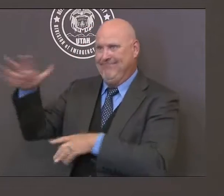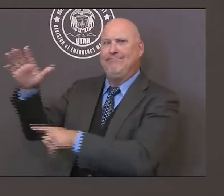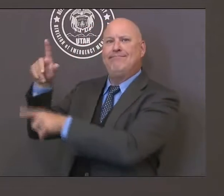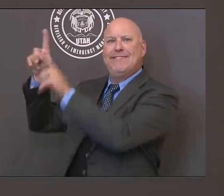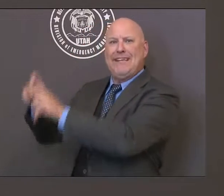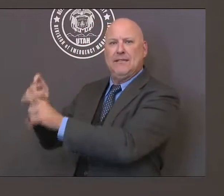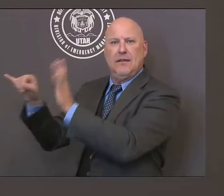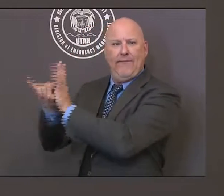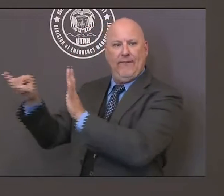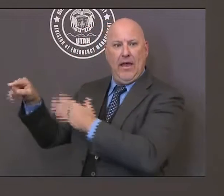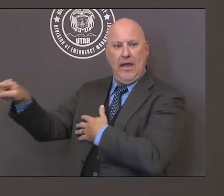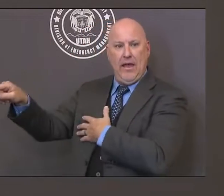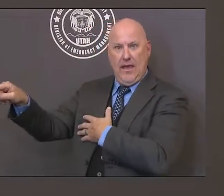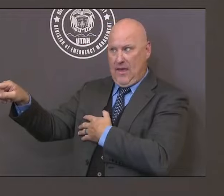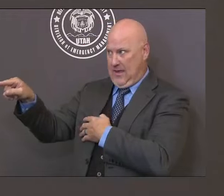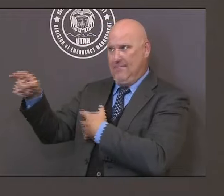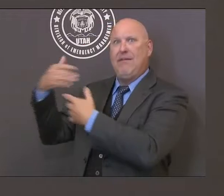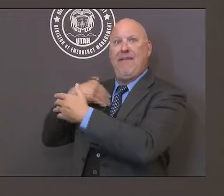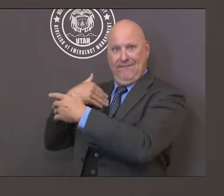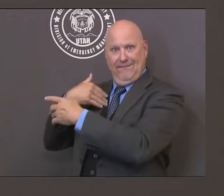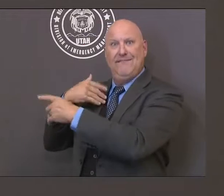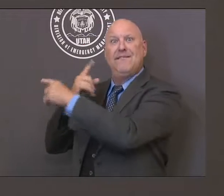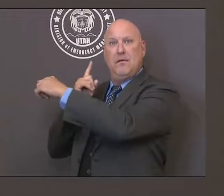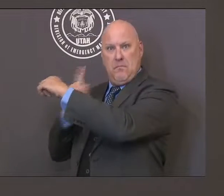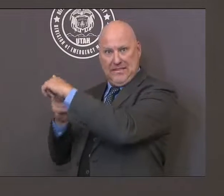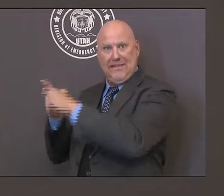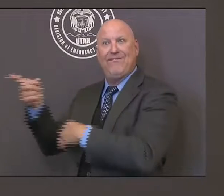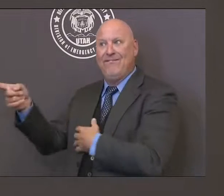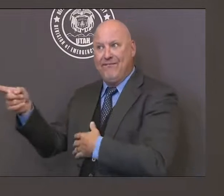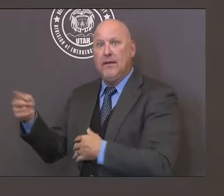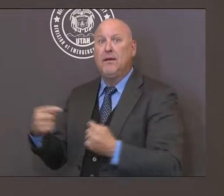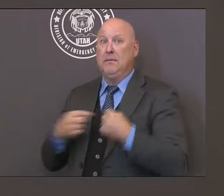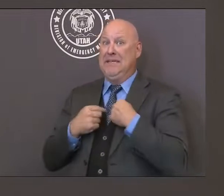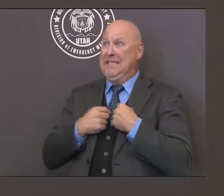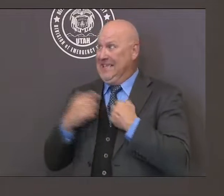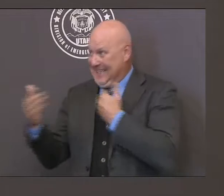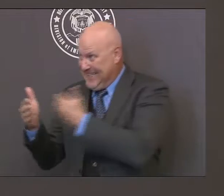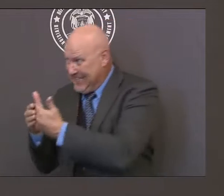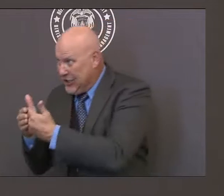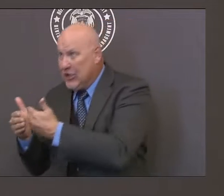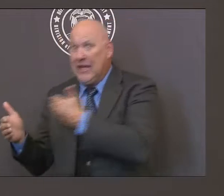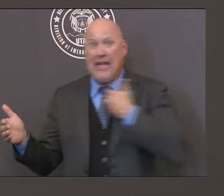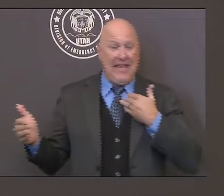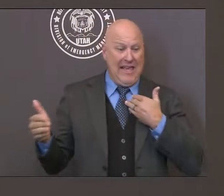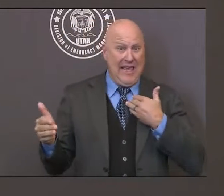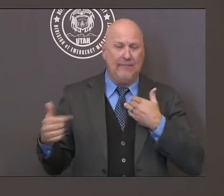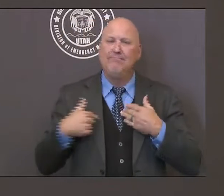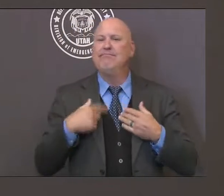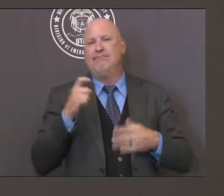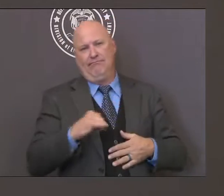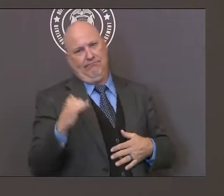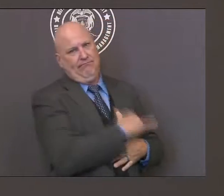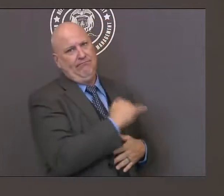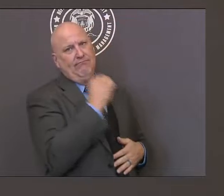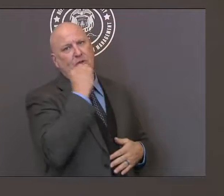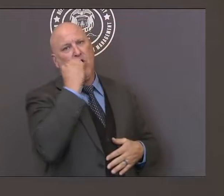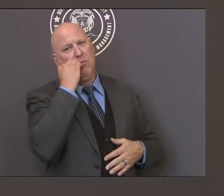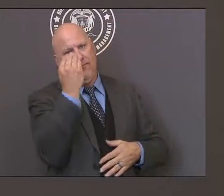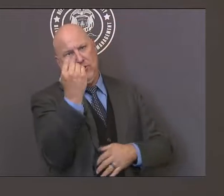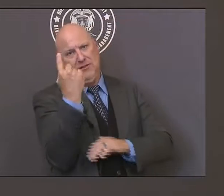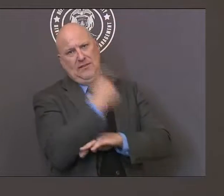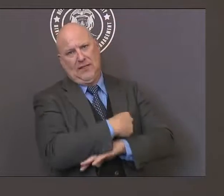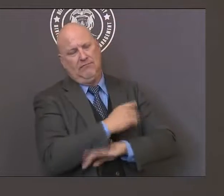everybody wants to make sure that teachers parents and students feel safe and are safe